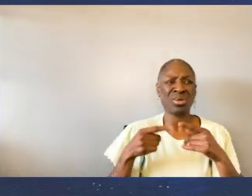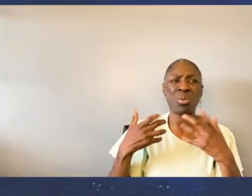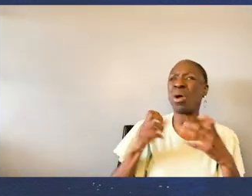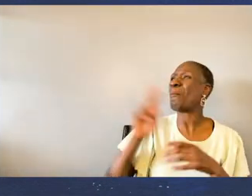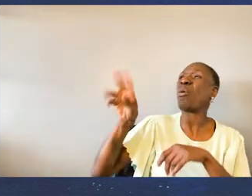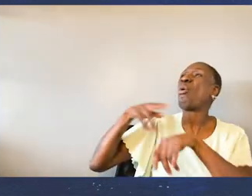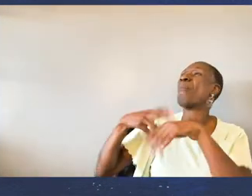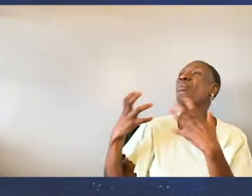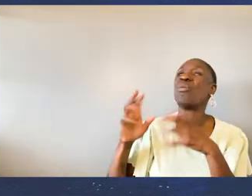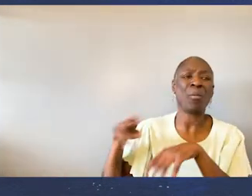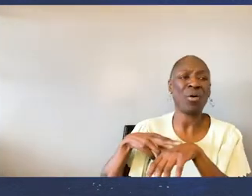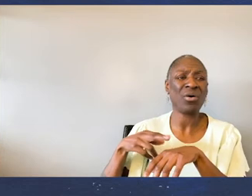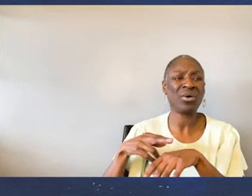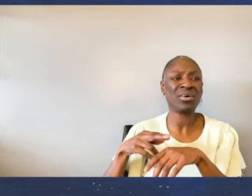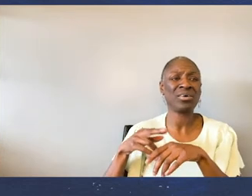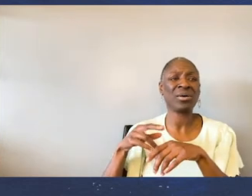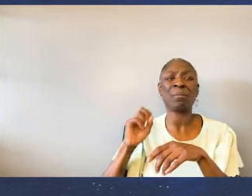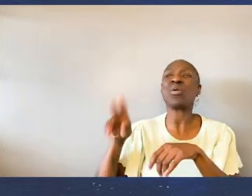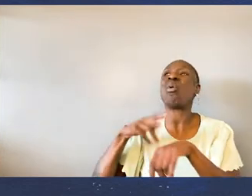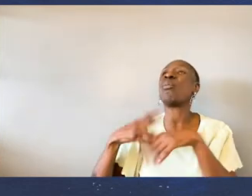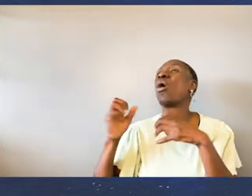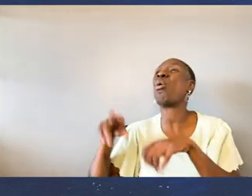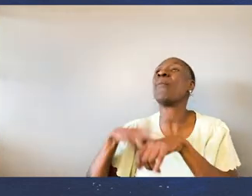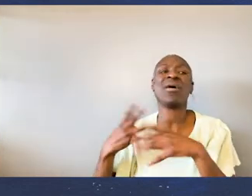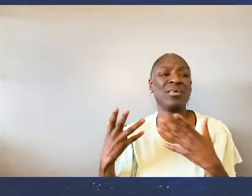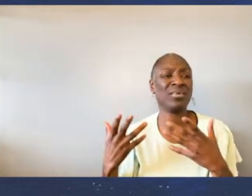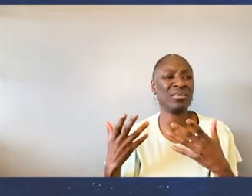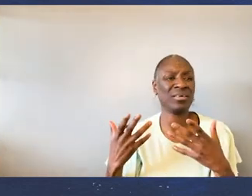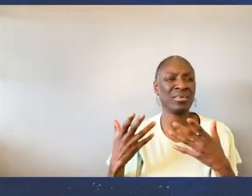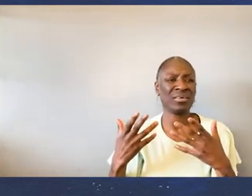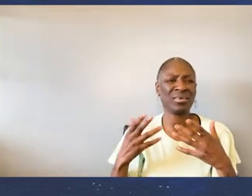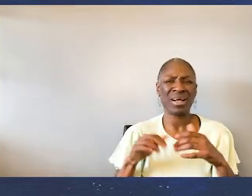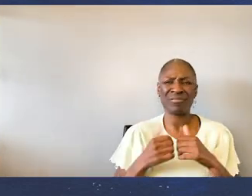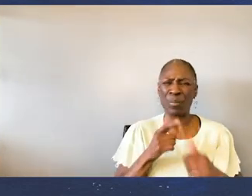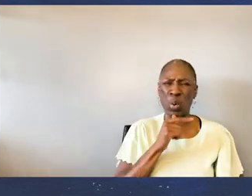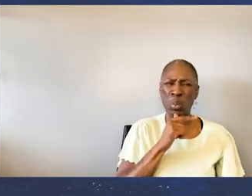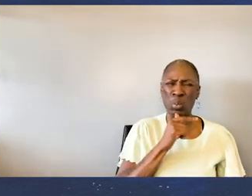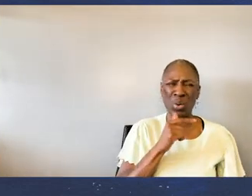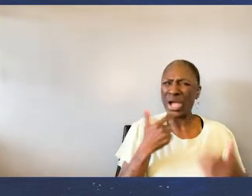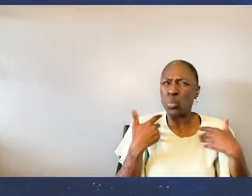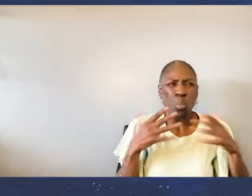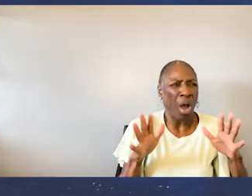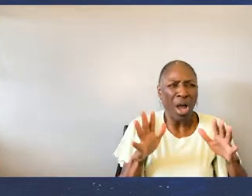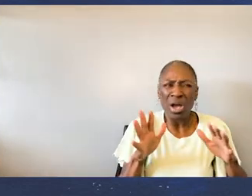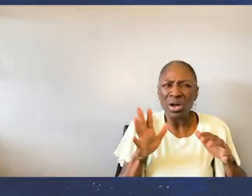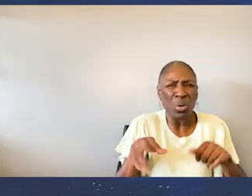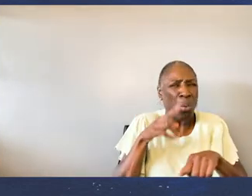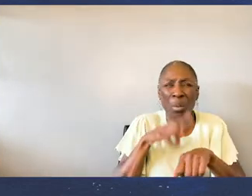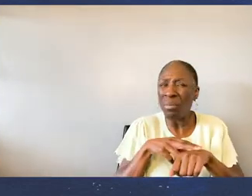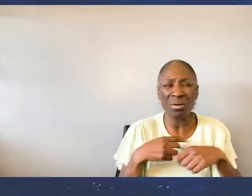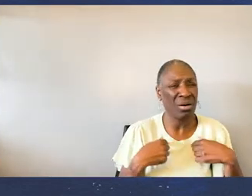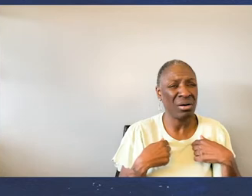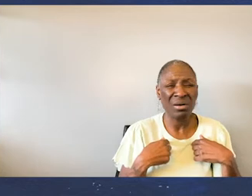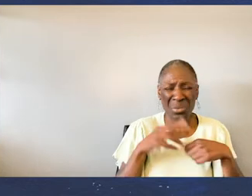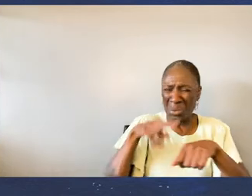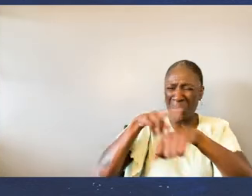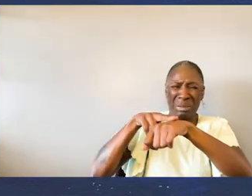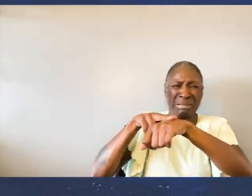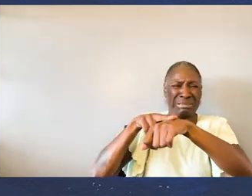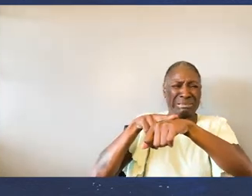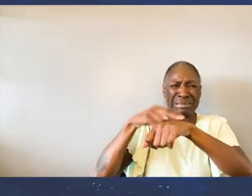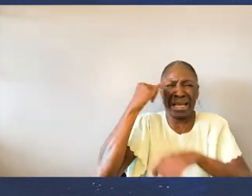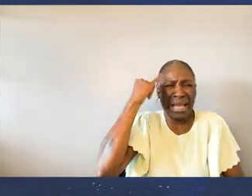that they can Get back to normal What are they really Advocating for? I don't want to go back To normal